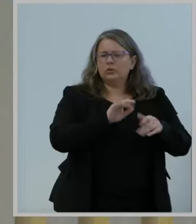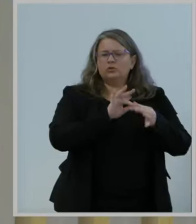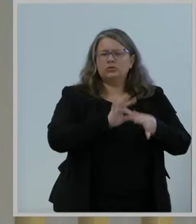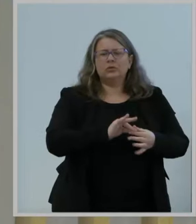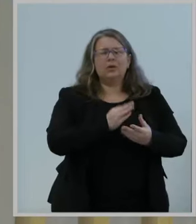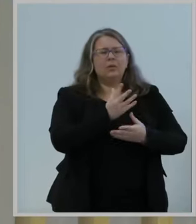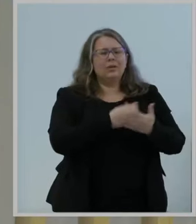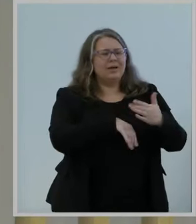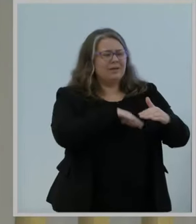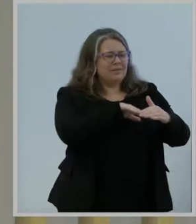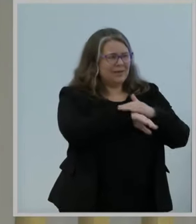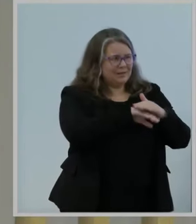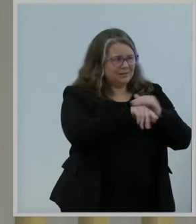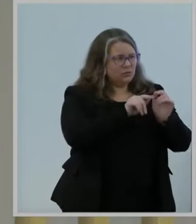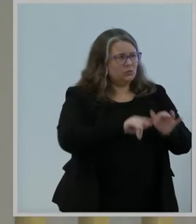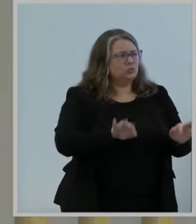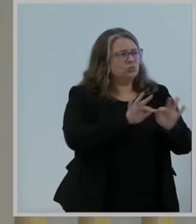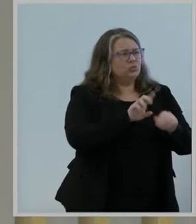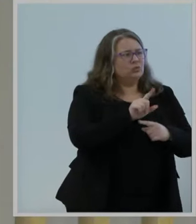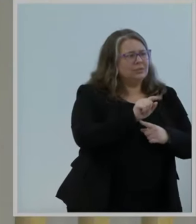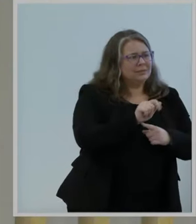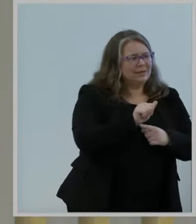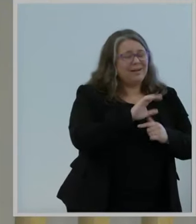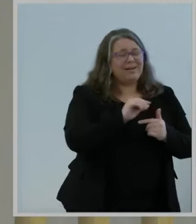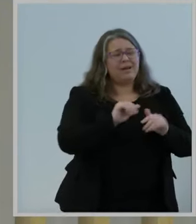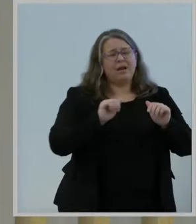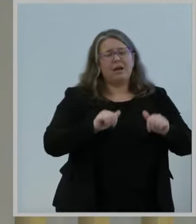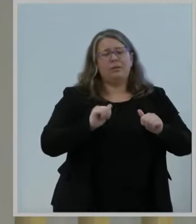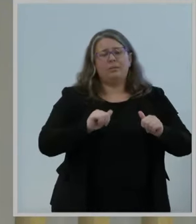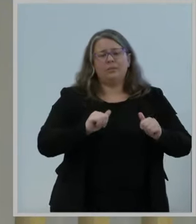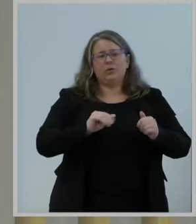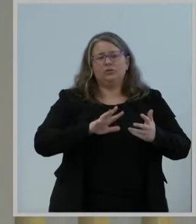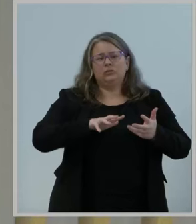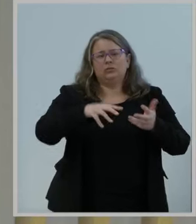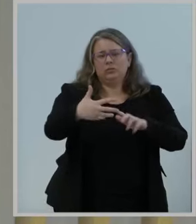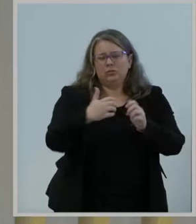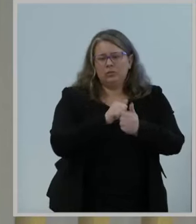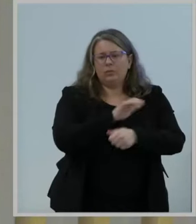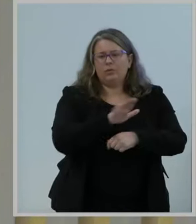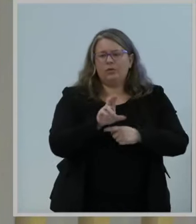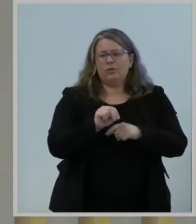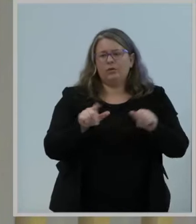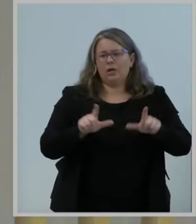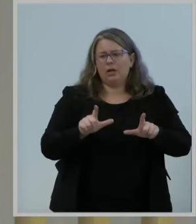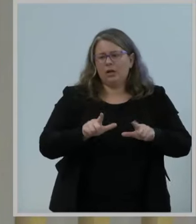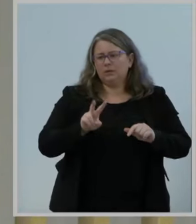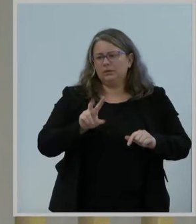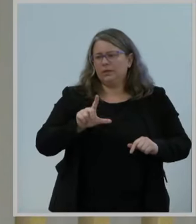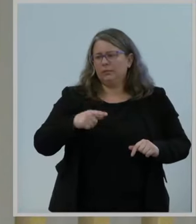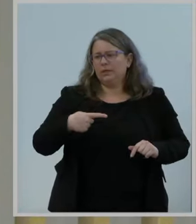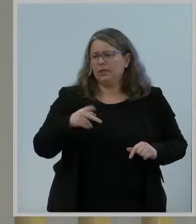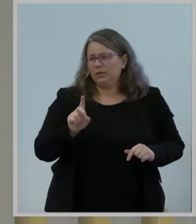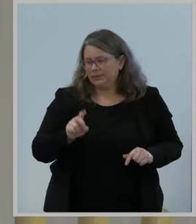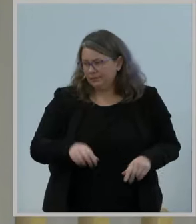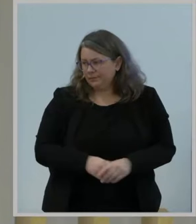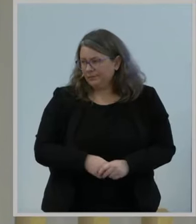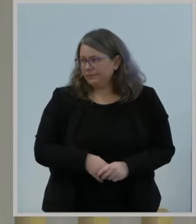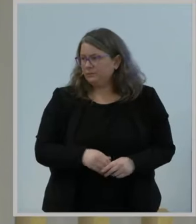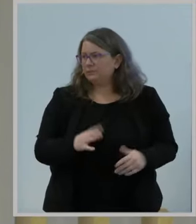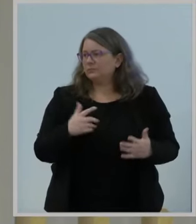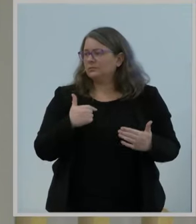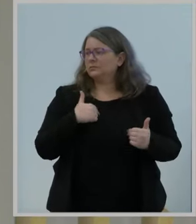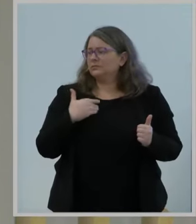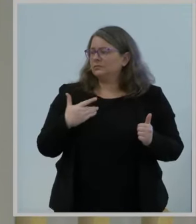and the potential for harmful interference to their operations from unlicensed VLP devices. I fear that without a thorough deliberation